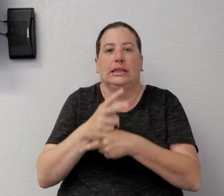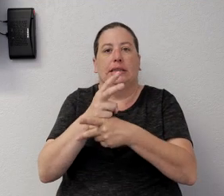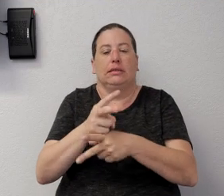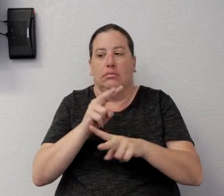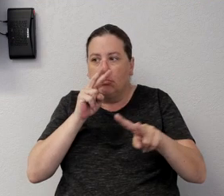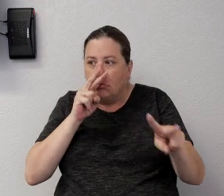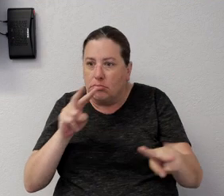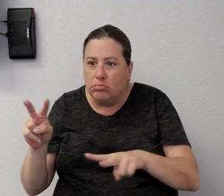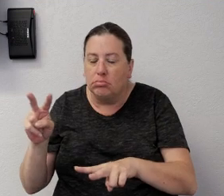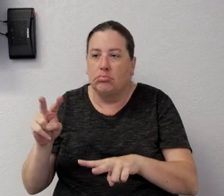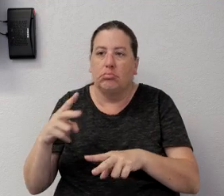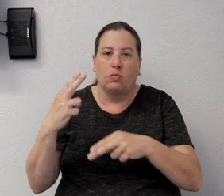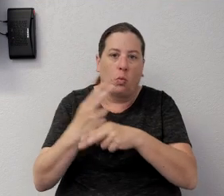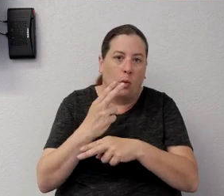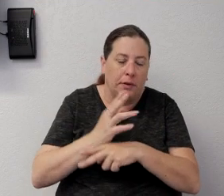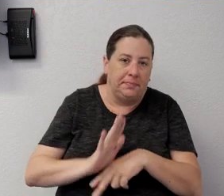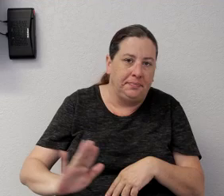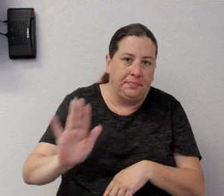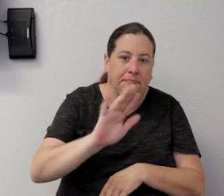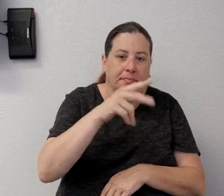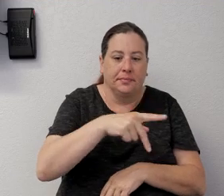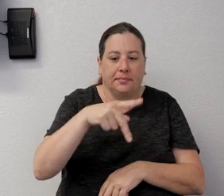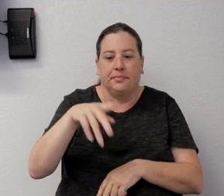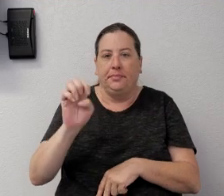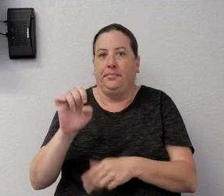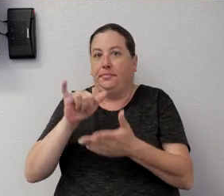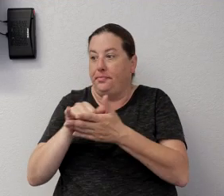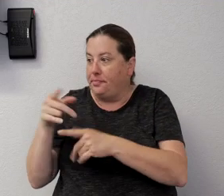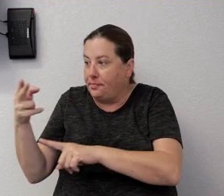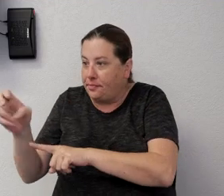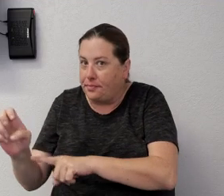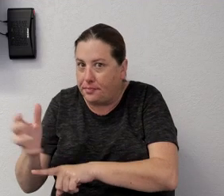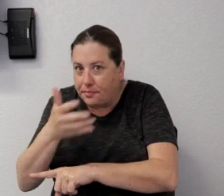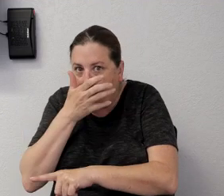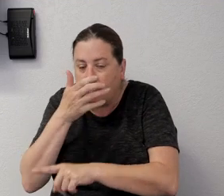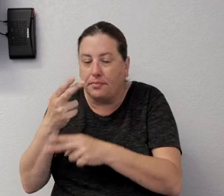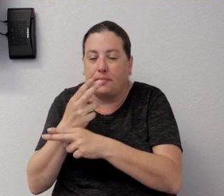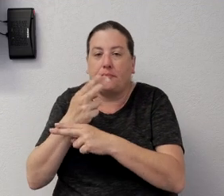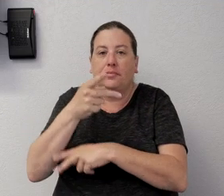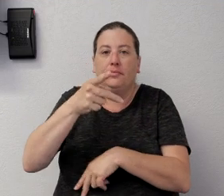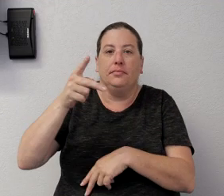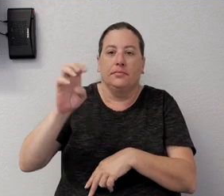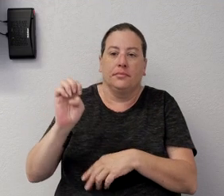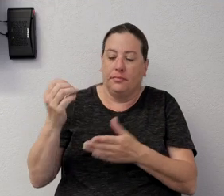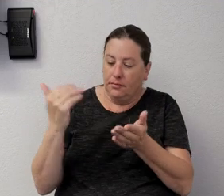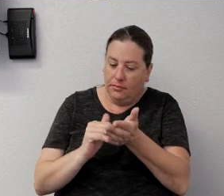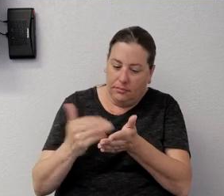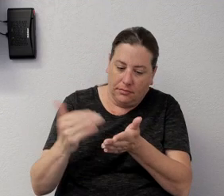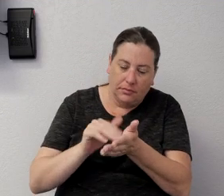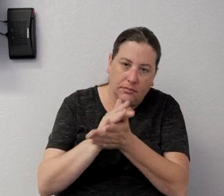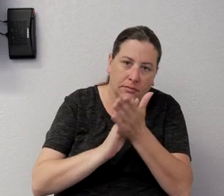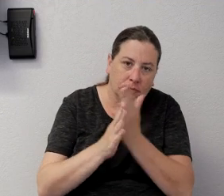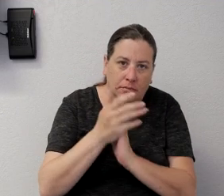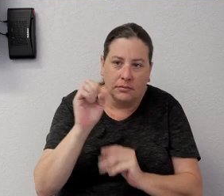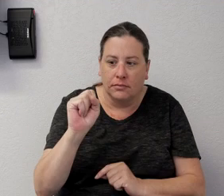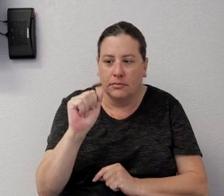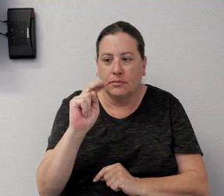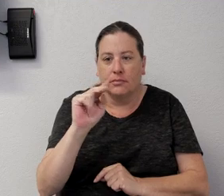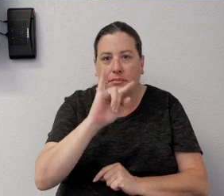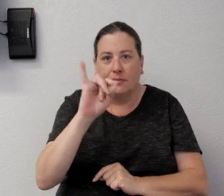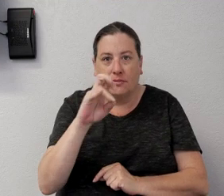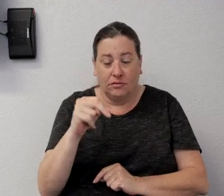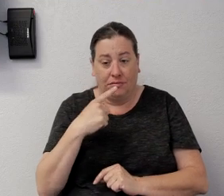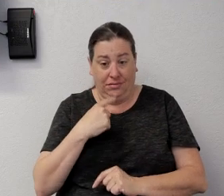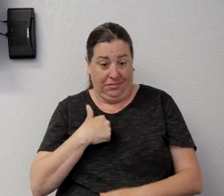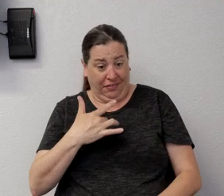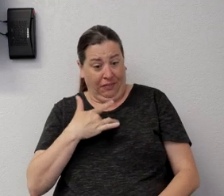you know, wearing their PPE, that he was wearing PPE, constant sanitation. He goes, actually, I felt more safe in